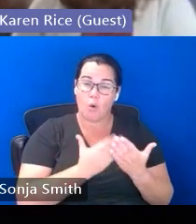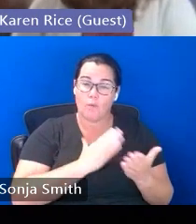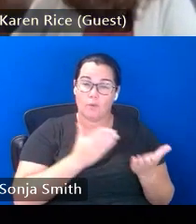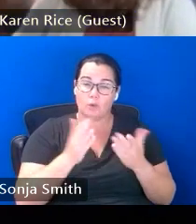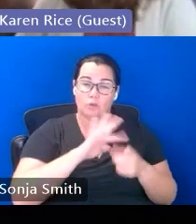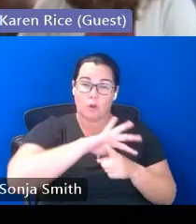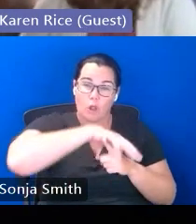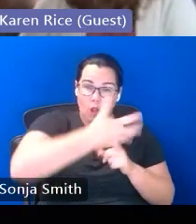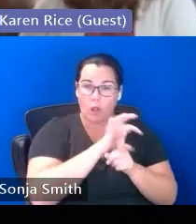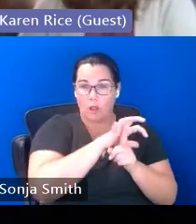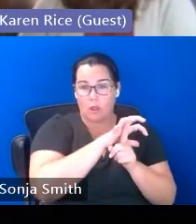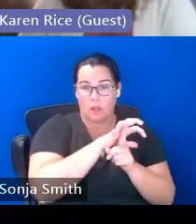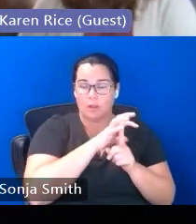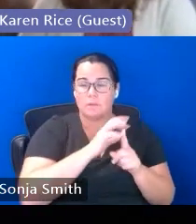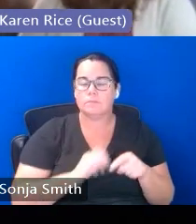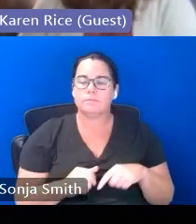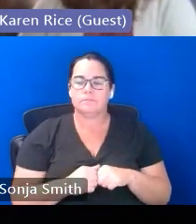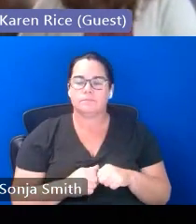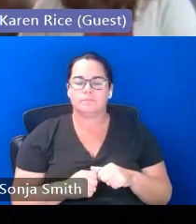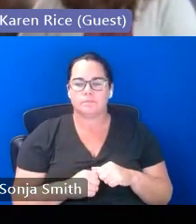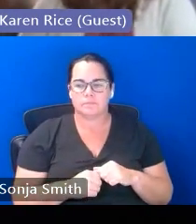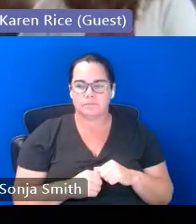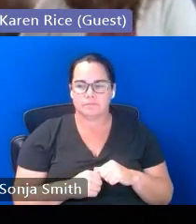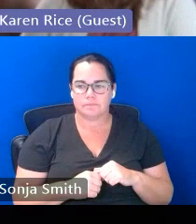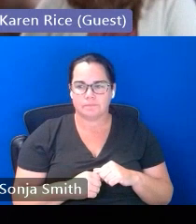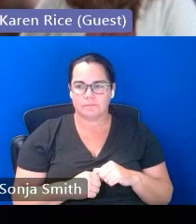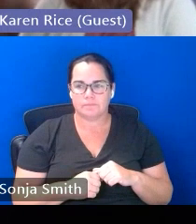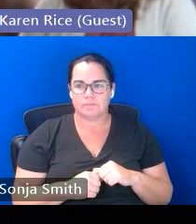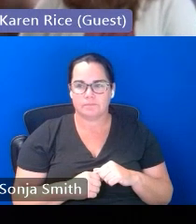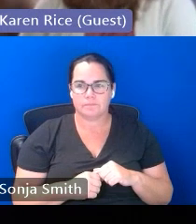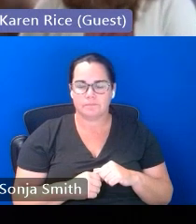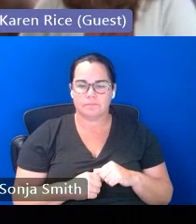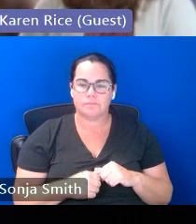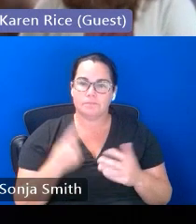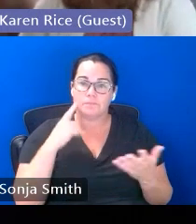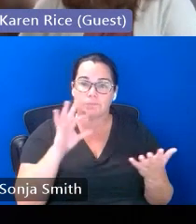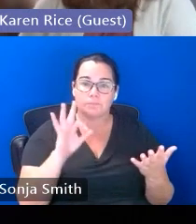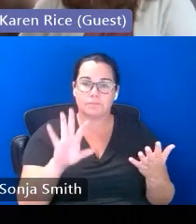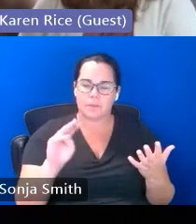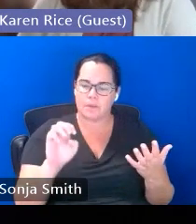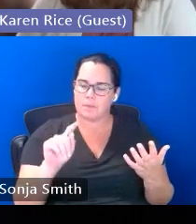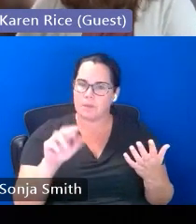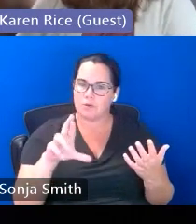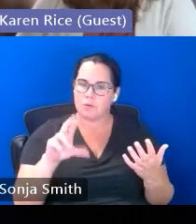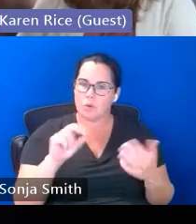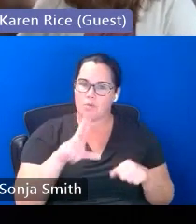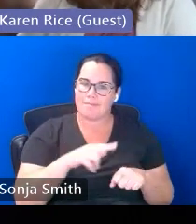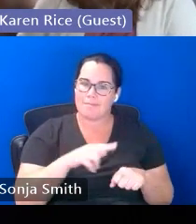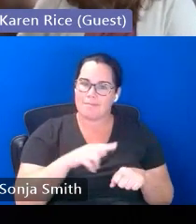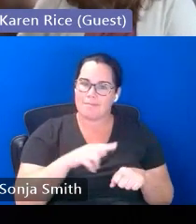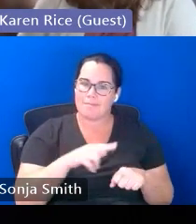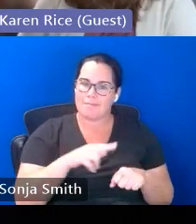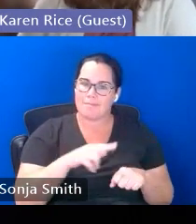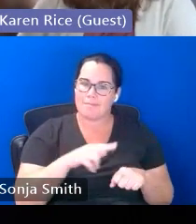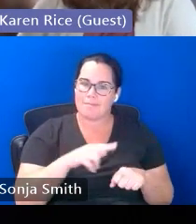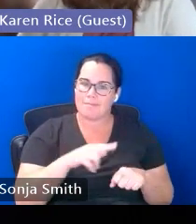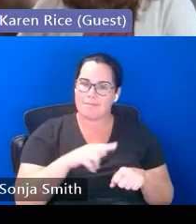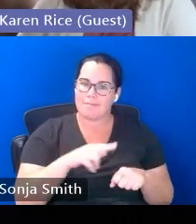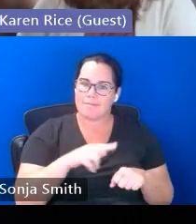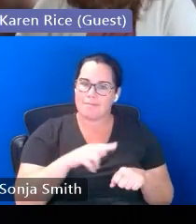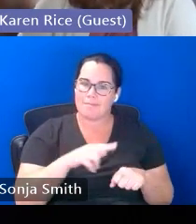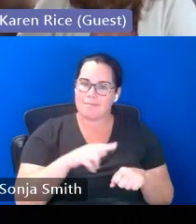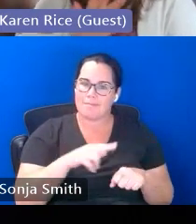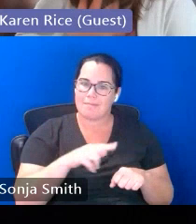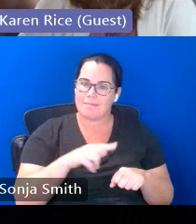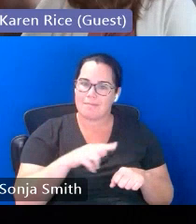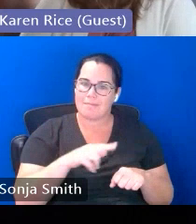so one example that i like to give is metro nashville public schools in tennessee they have a really really good